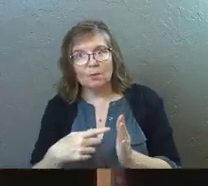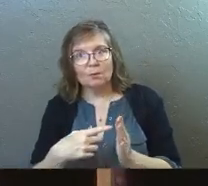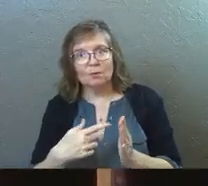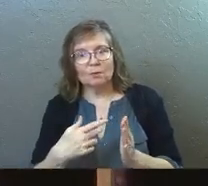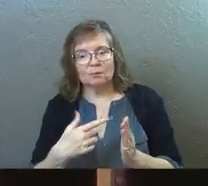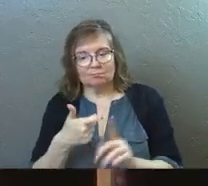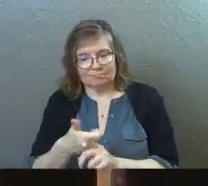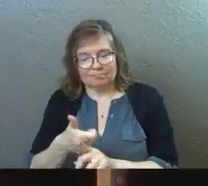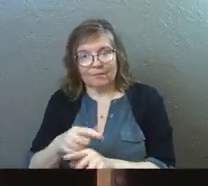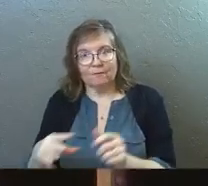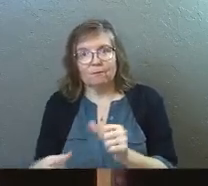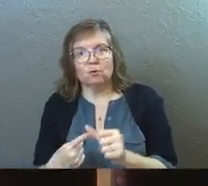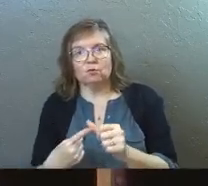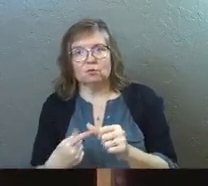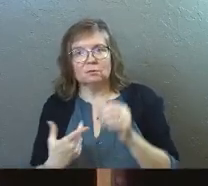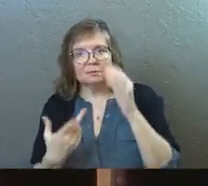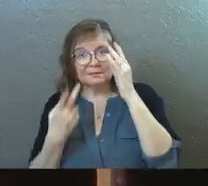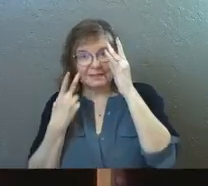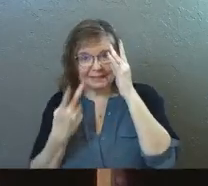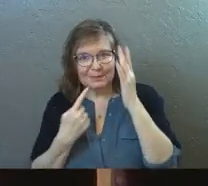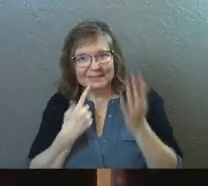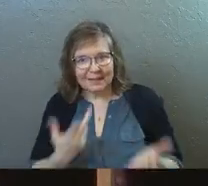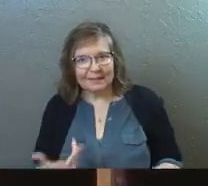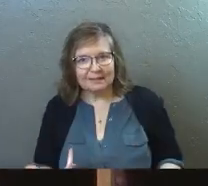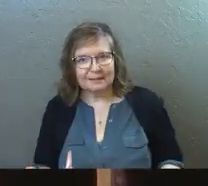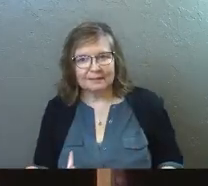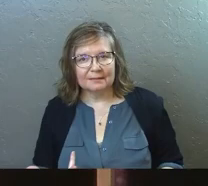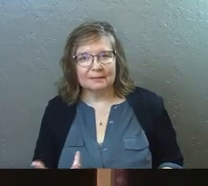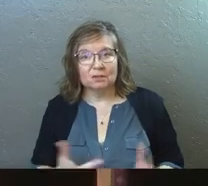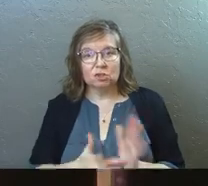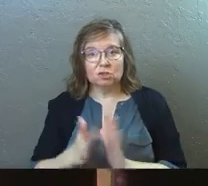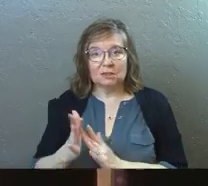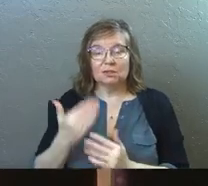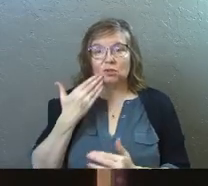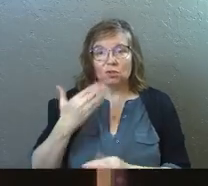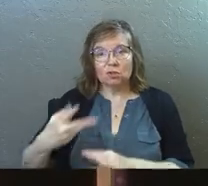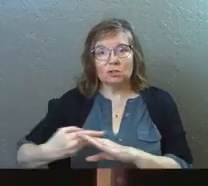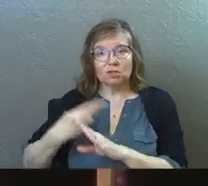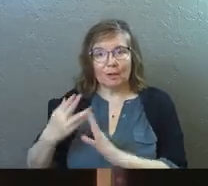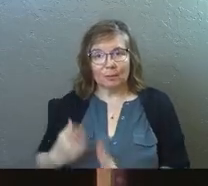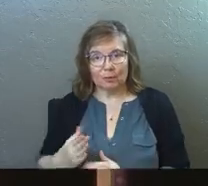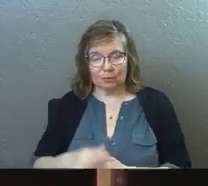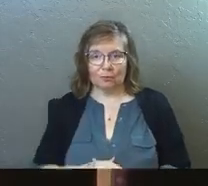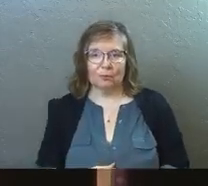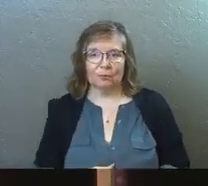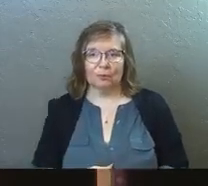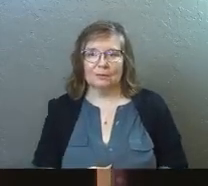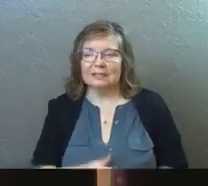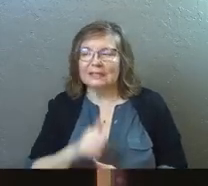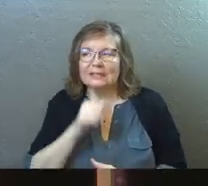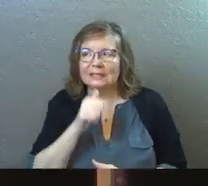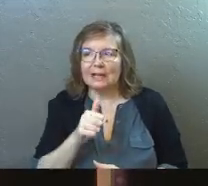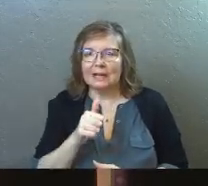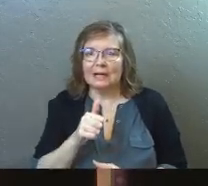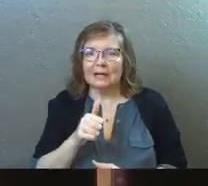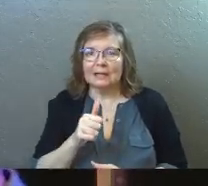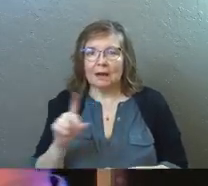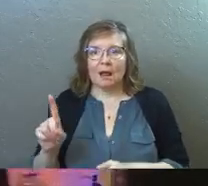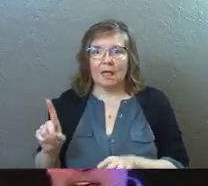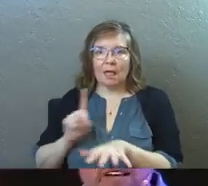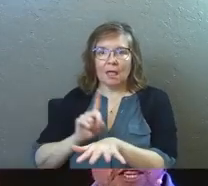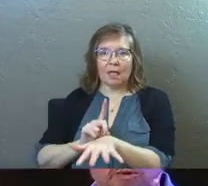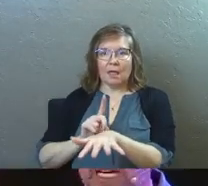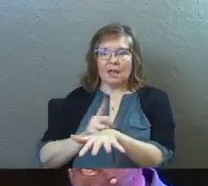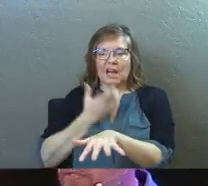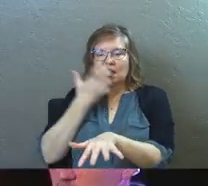example first. You see what he's saying? Jesus is a good shepherd. He doesn't stand back here